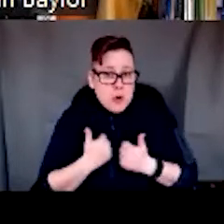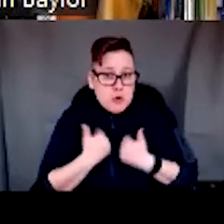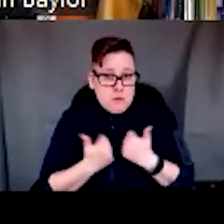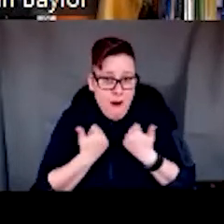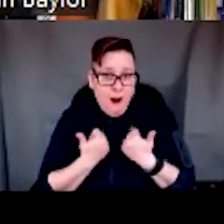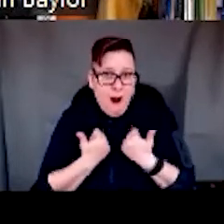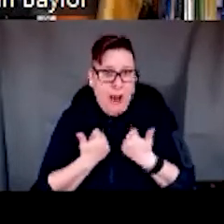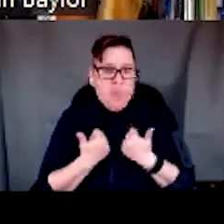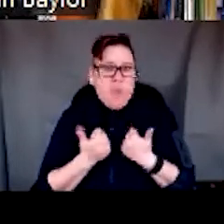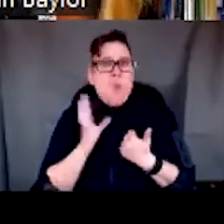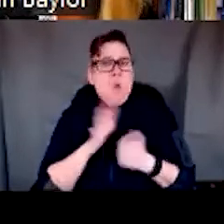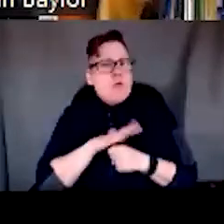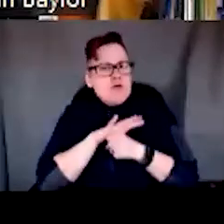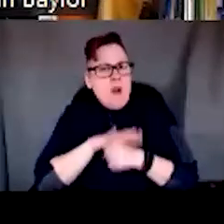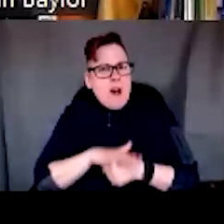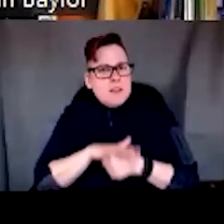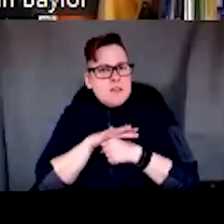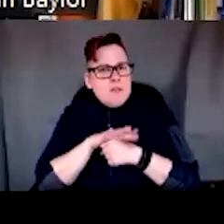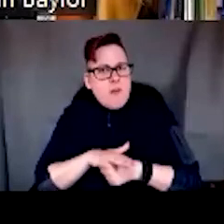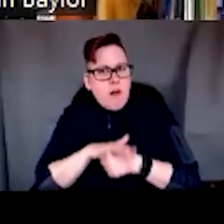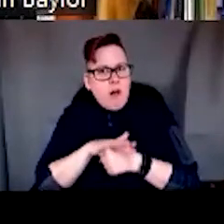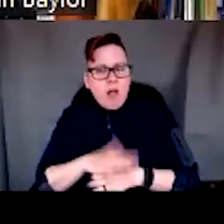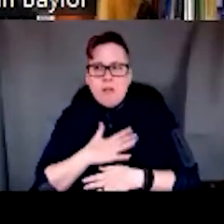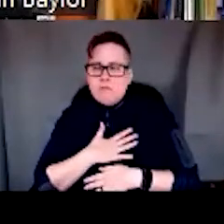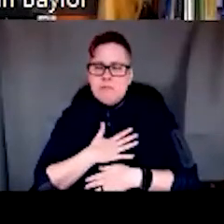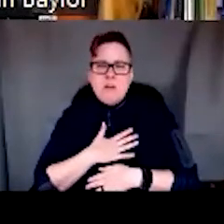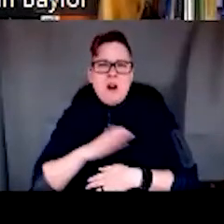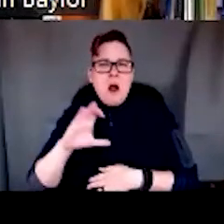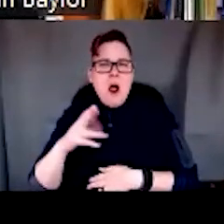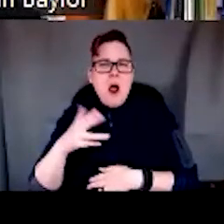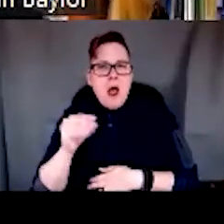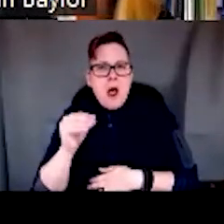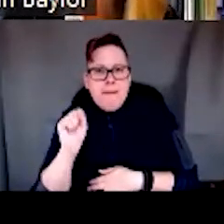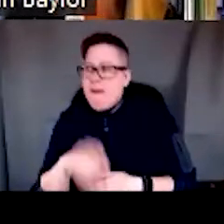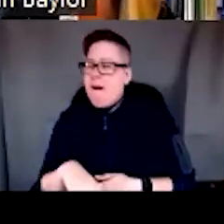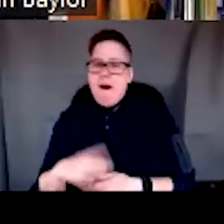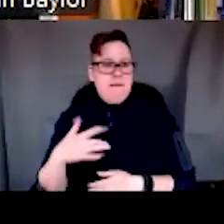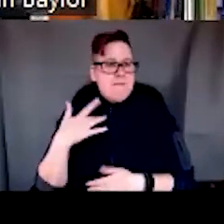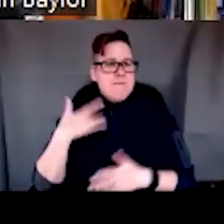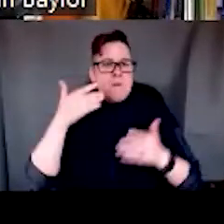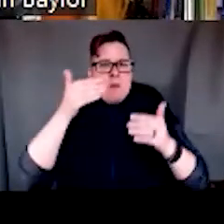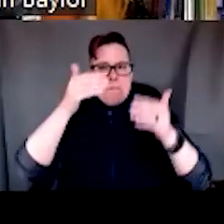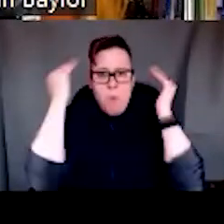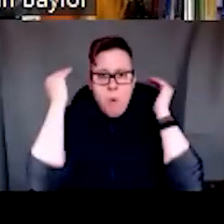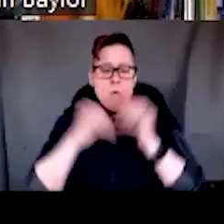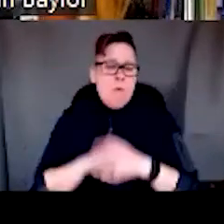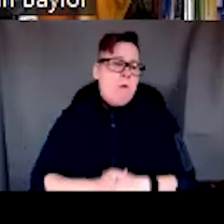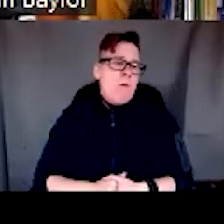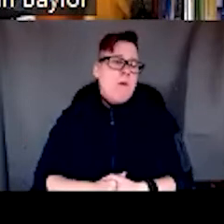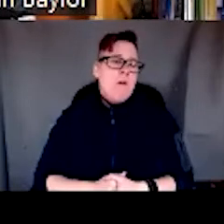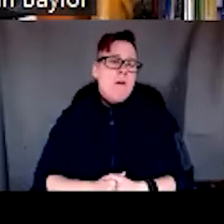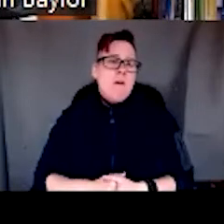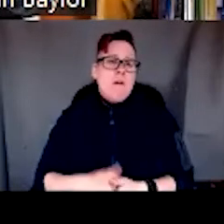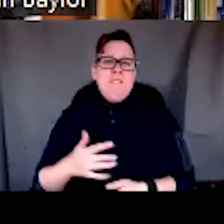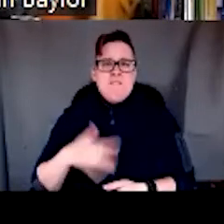is extremely stressful. Um, it's chaotic. They were overwhelmed, um, that they were really